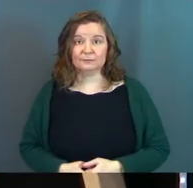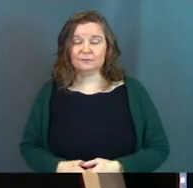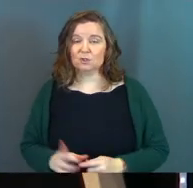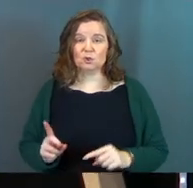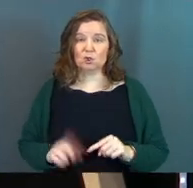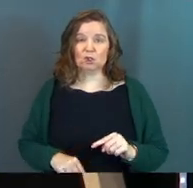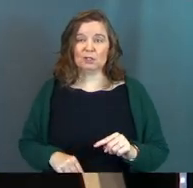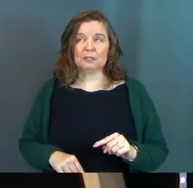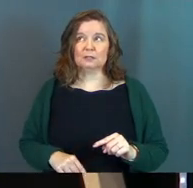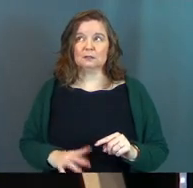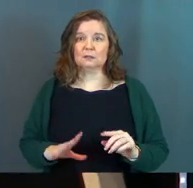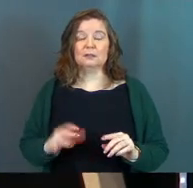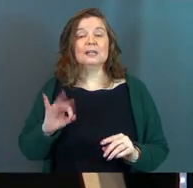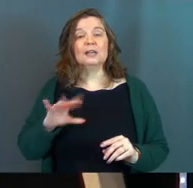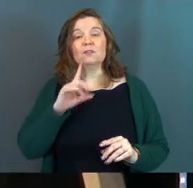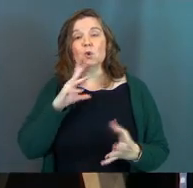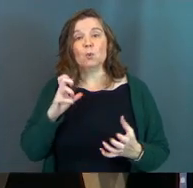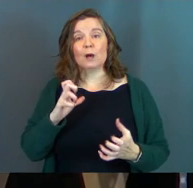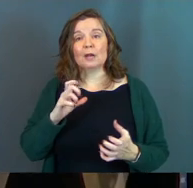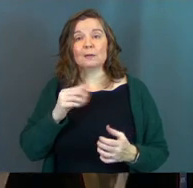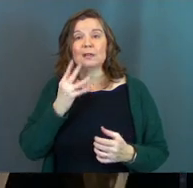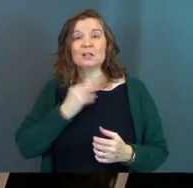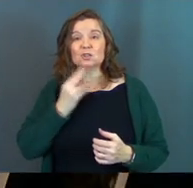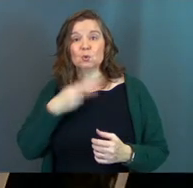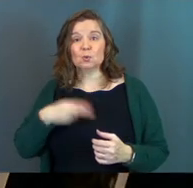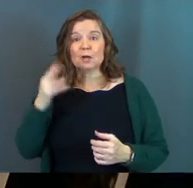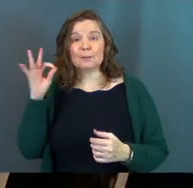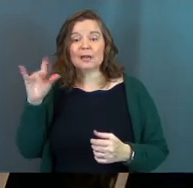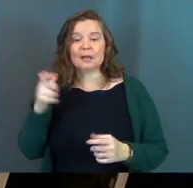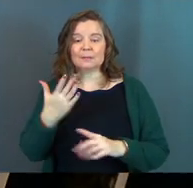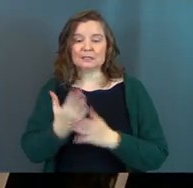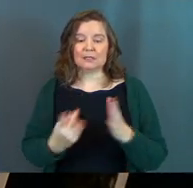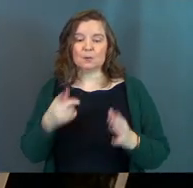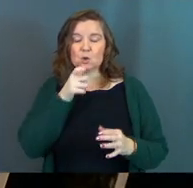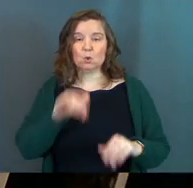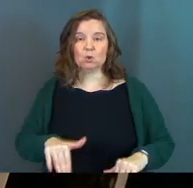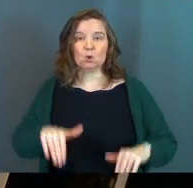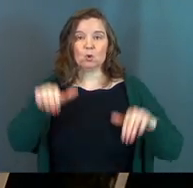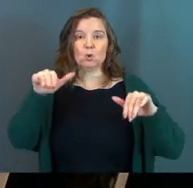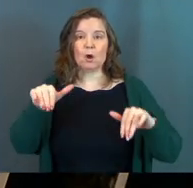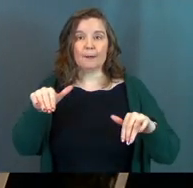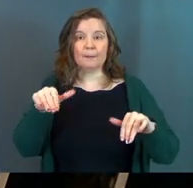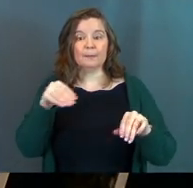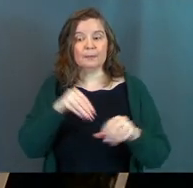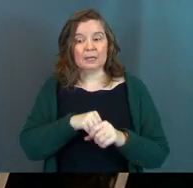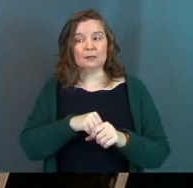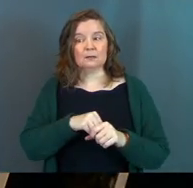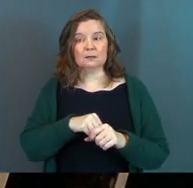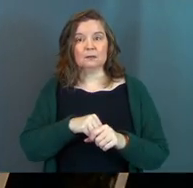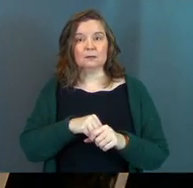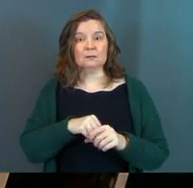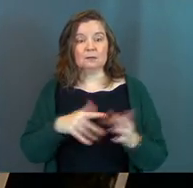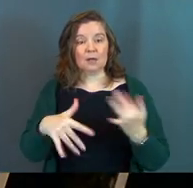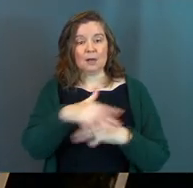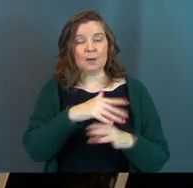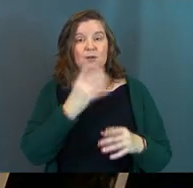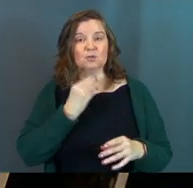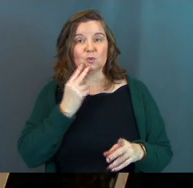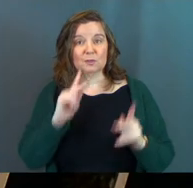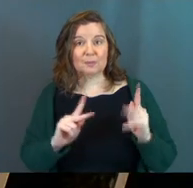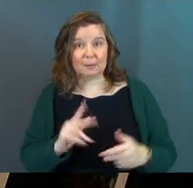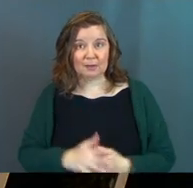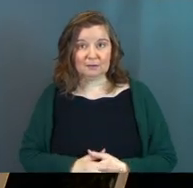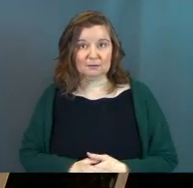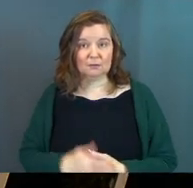You couldn't, if you wanted them to be a Jewish high priest, it had to be someone who grew up in, amongst the Jewish people.